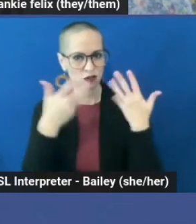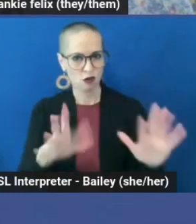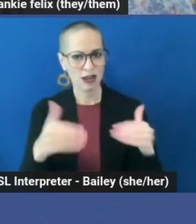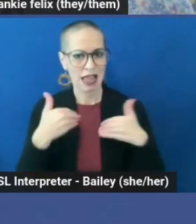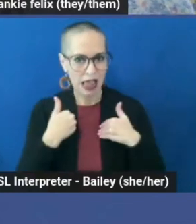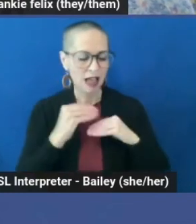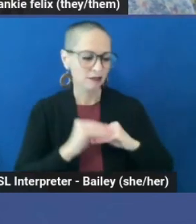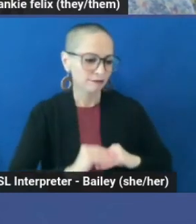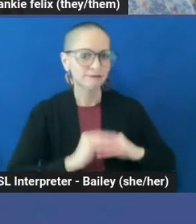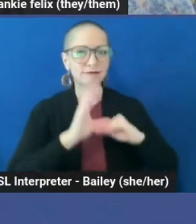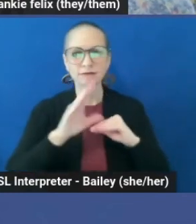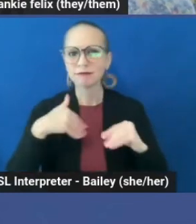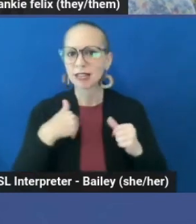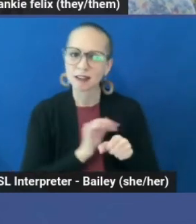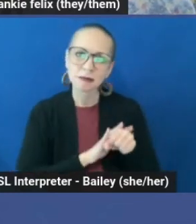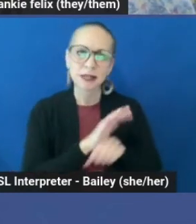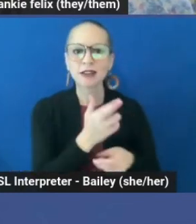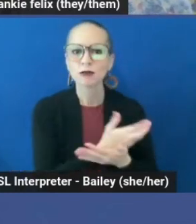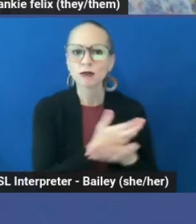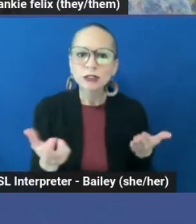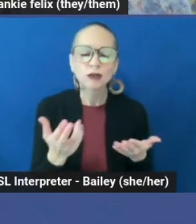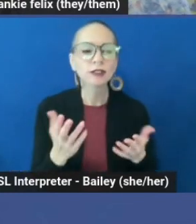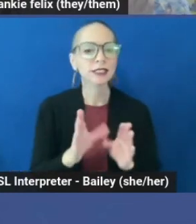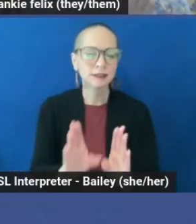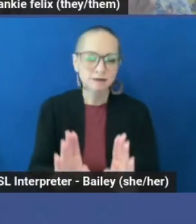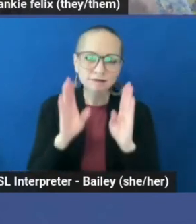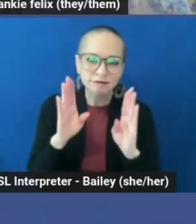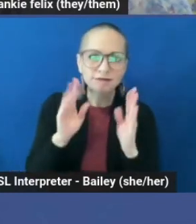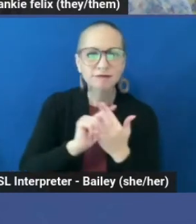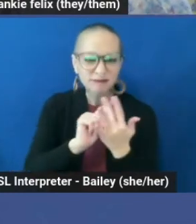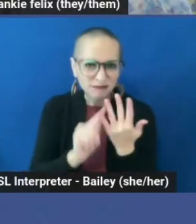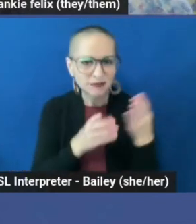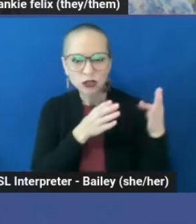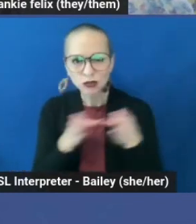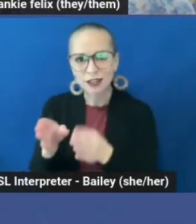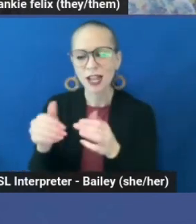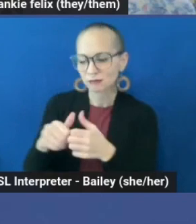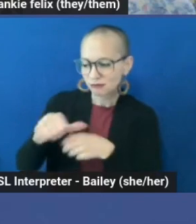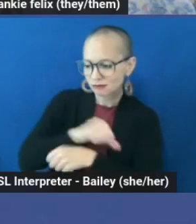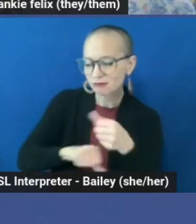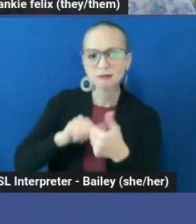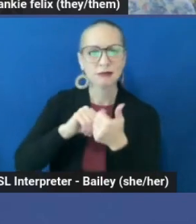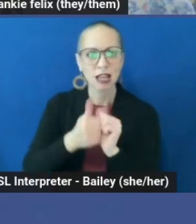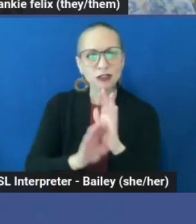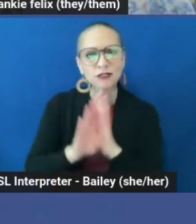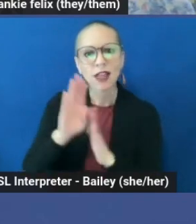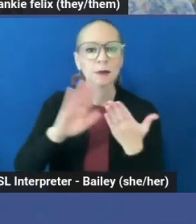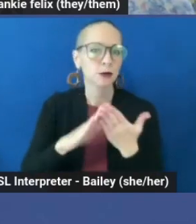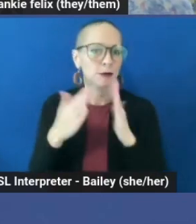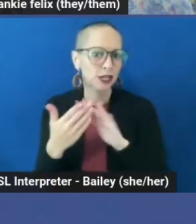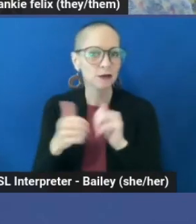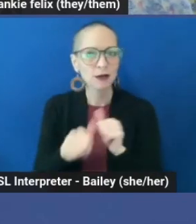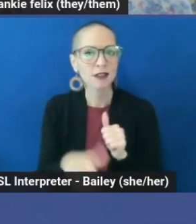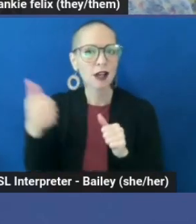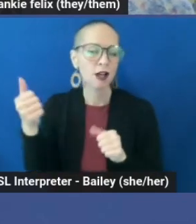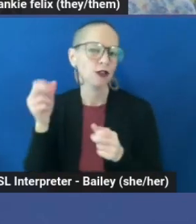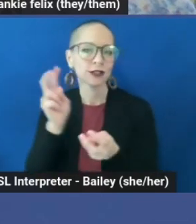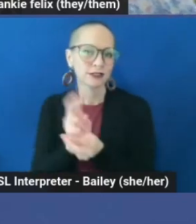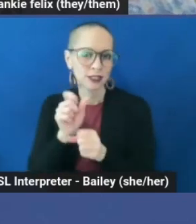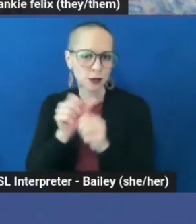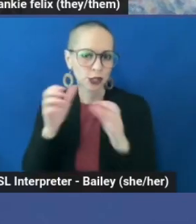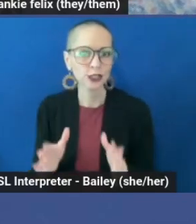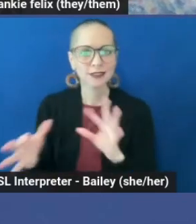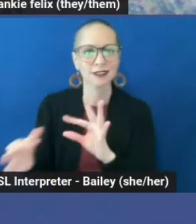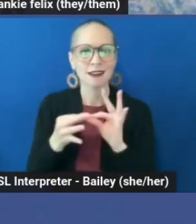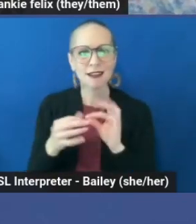cunning, be resourceful, keep your ear to the ground, and strategize on how to create community with other sex workers. Connect with